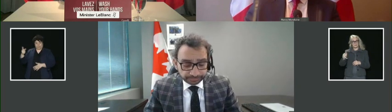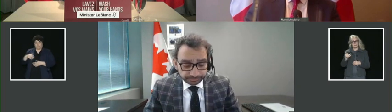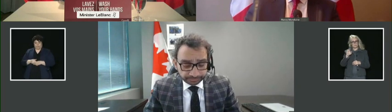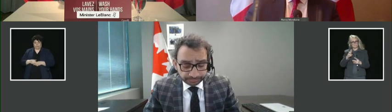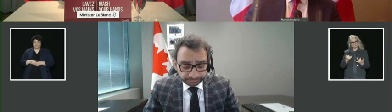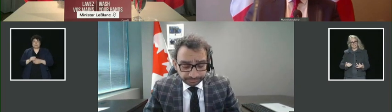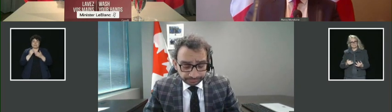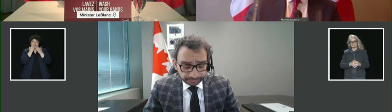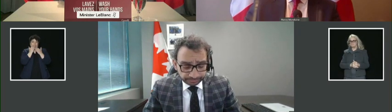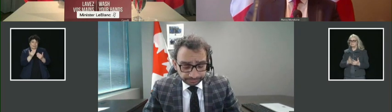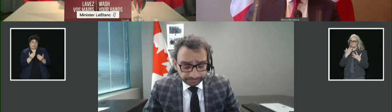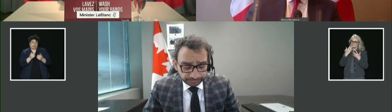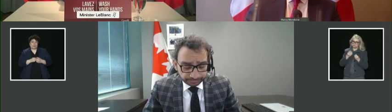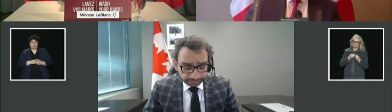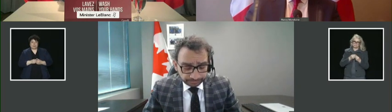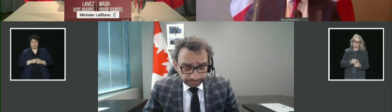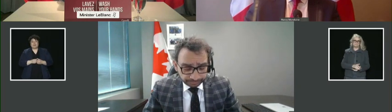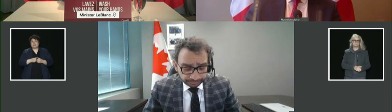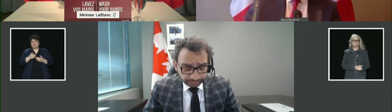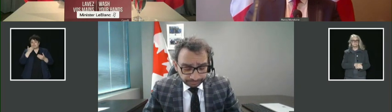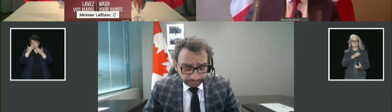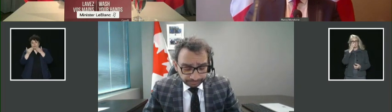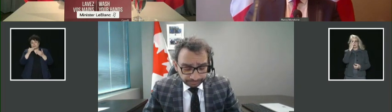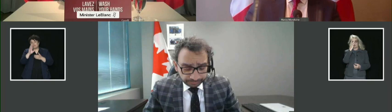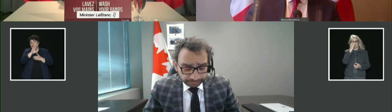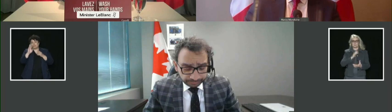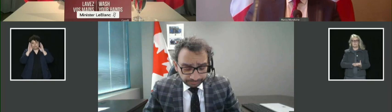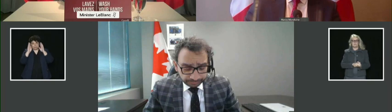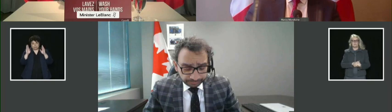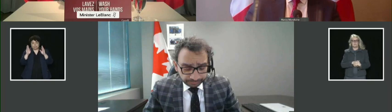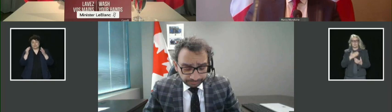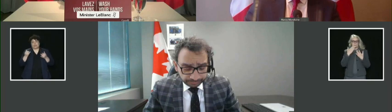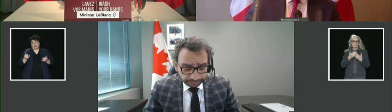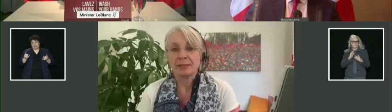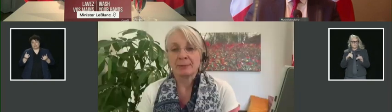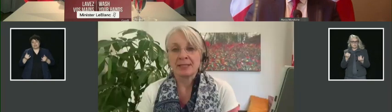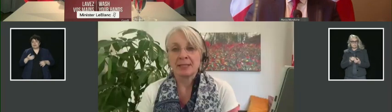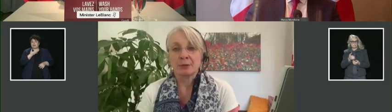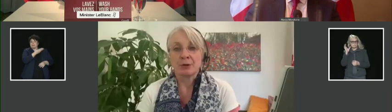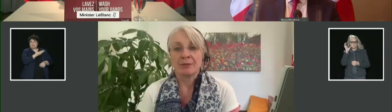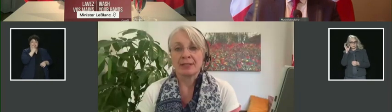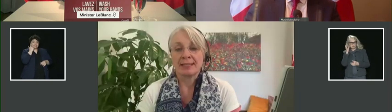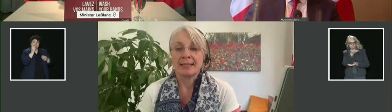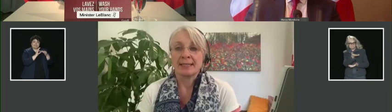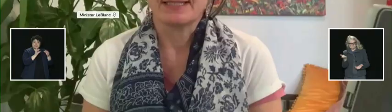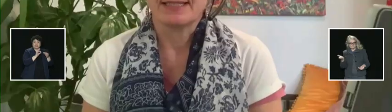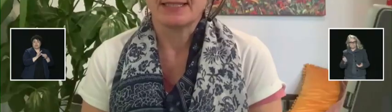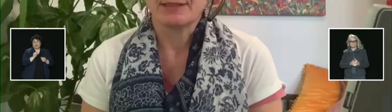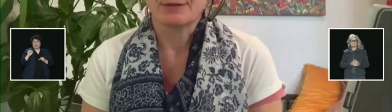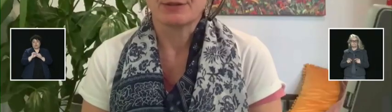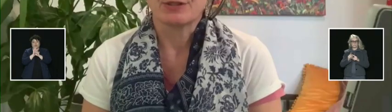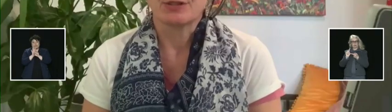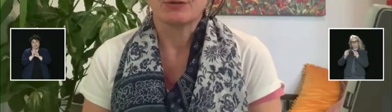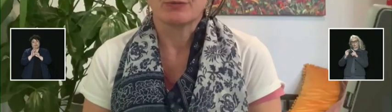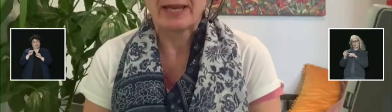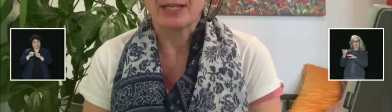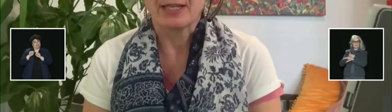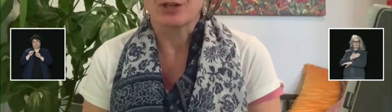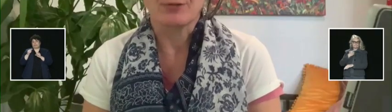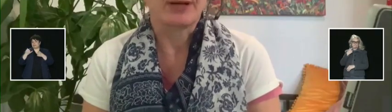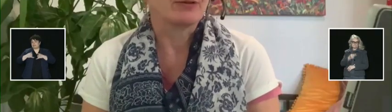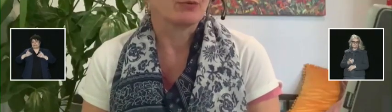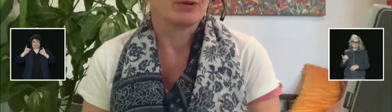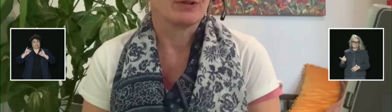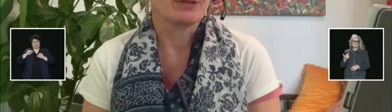Thank you very much, colleagues, and thanks, everyone, for tuning in. As my colleague points out, COVID-19 continues to